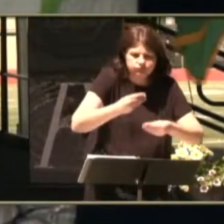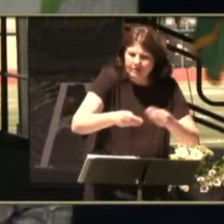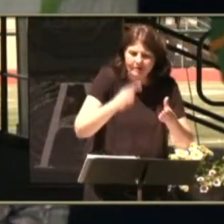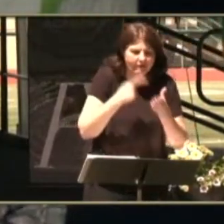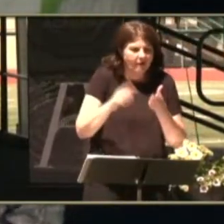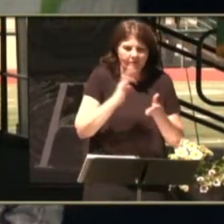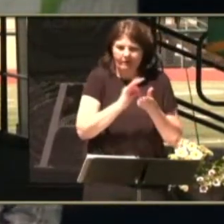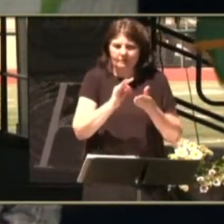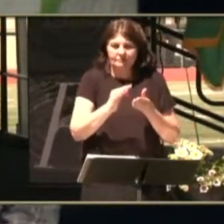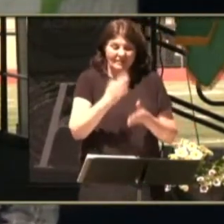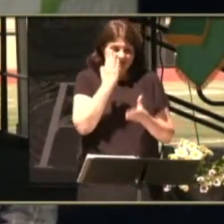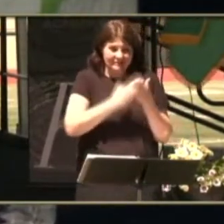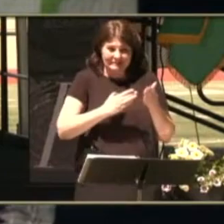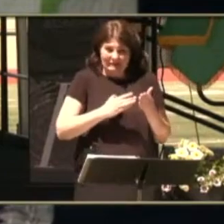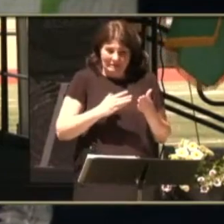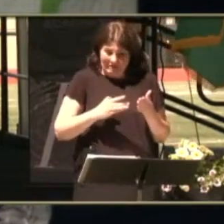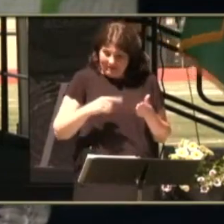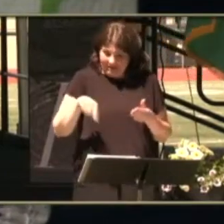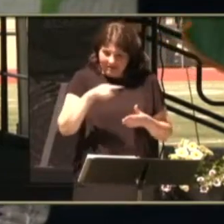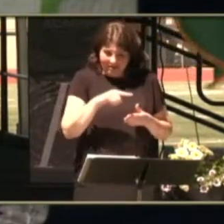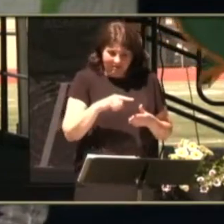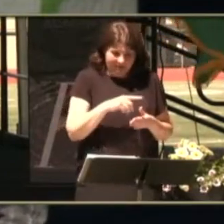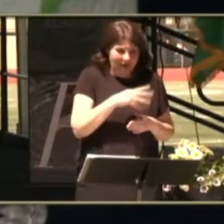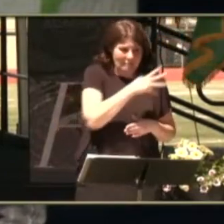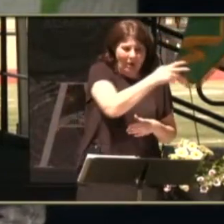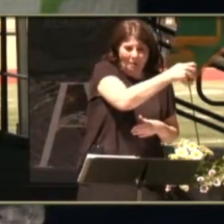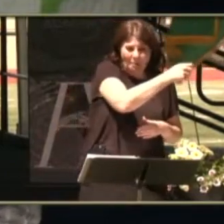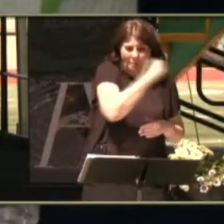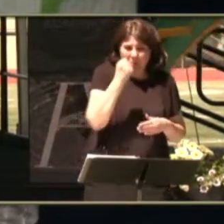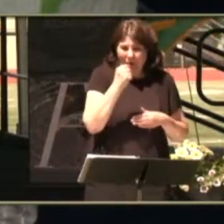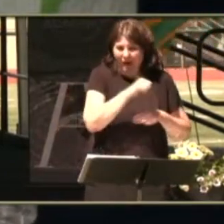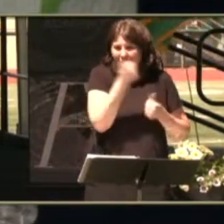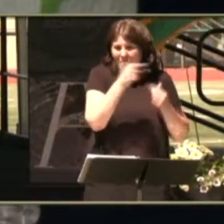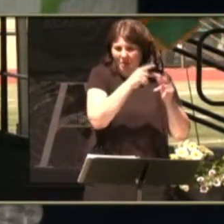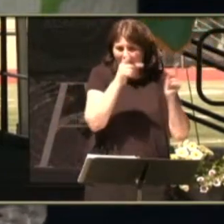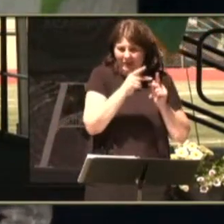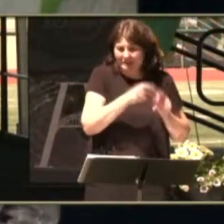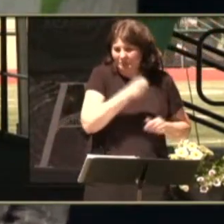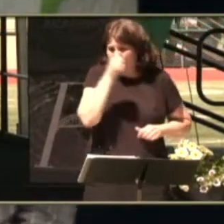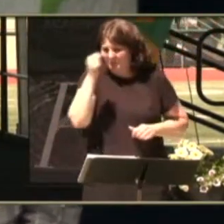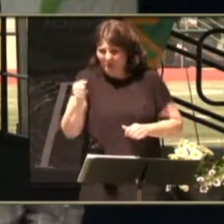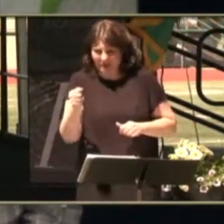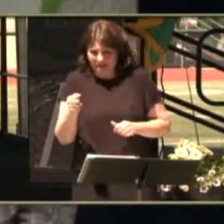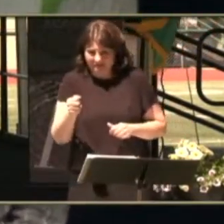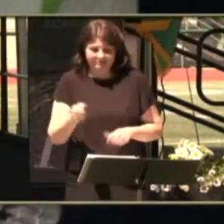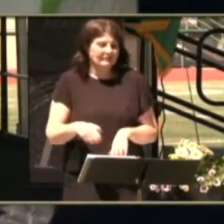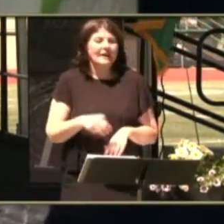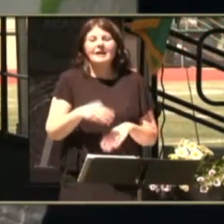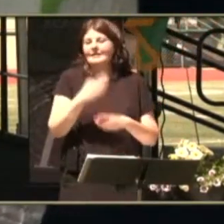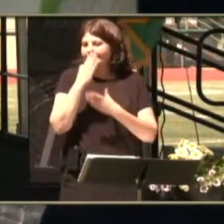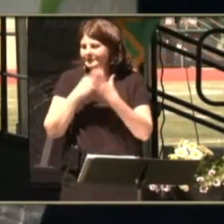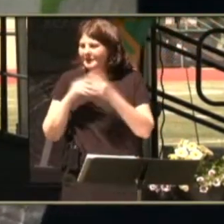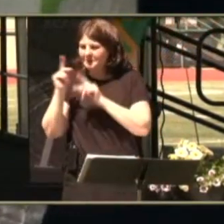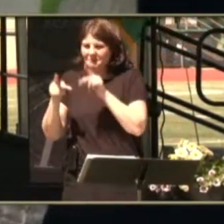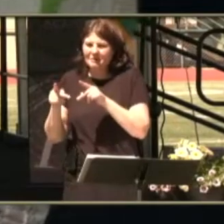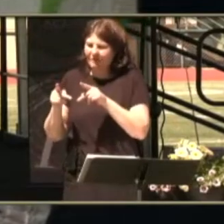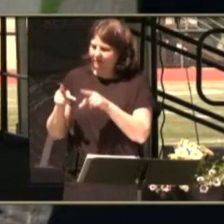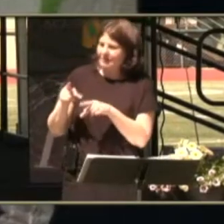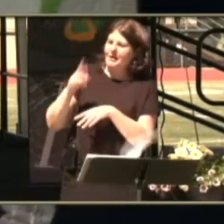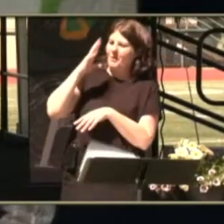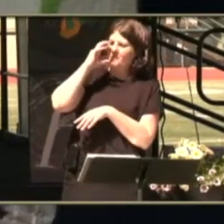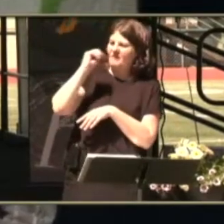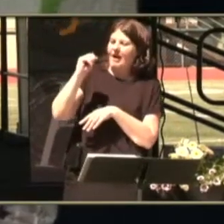Some were brought here against their will, and some were drawn to leave their distant